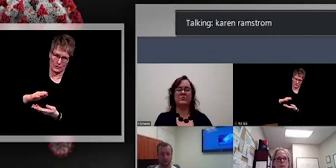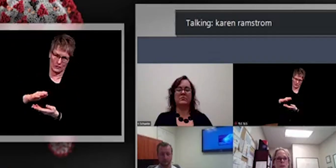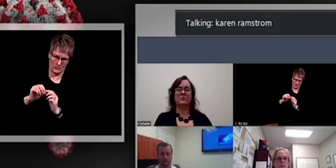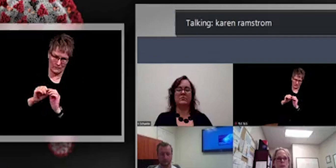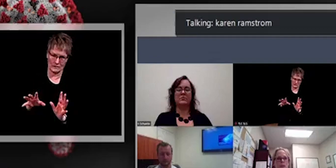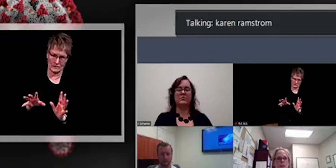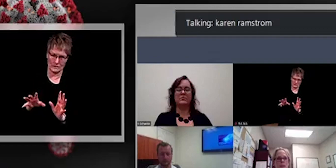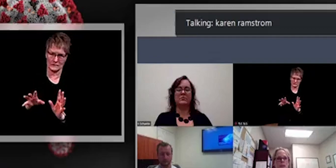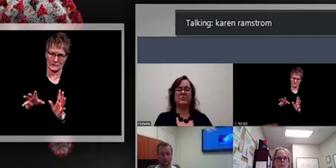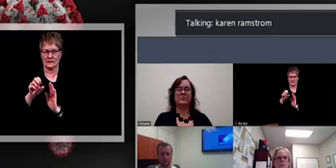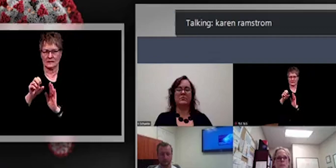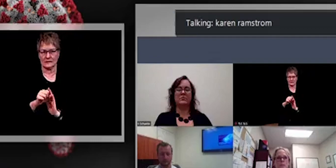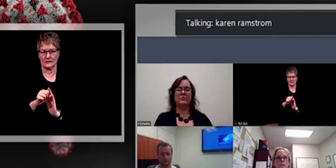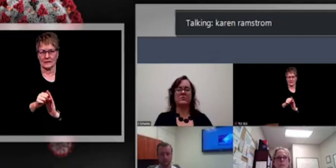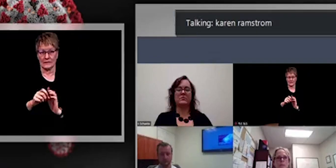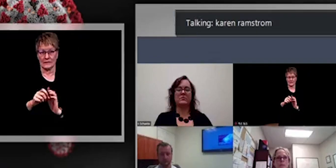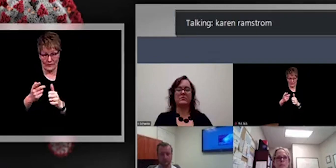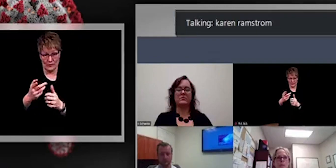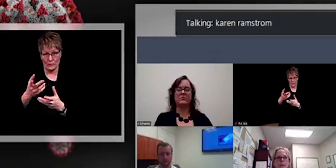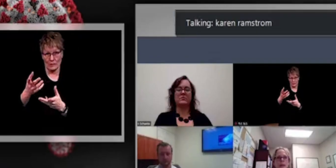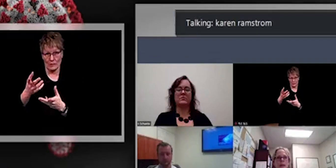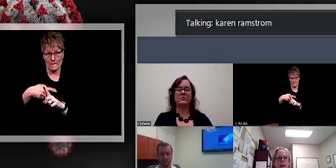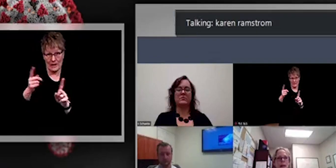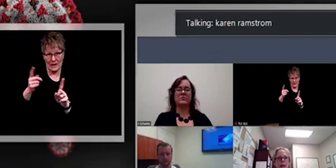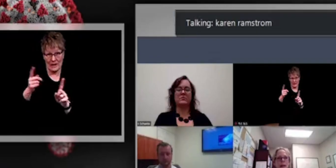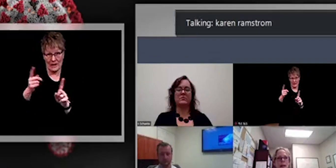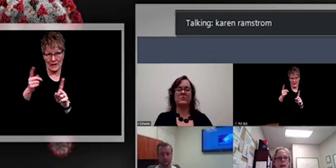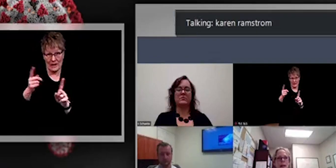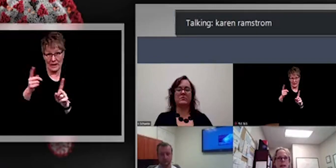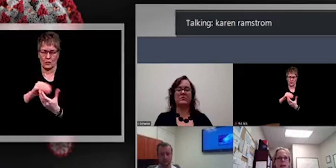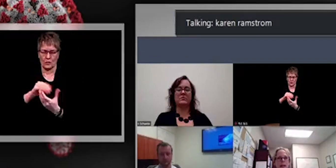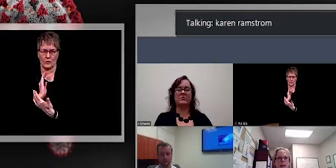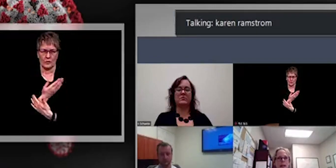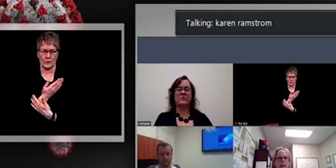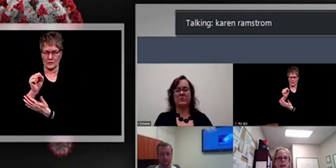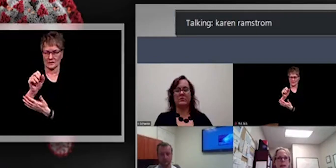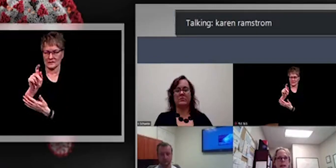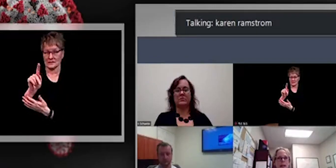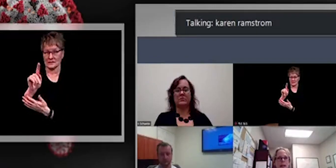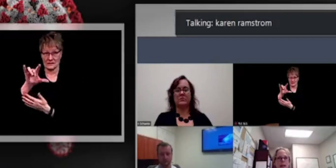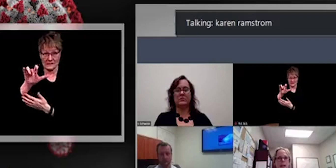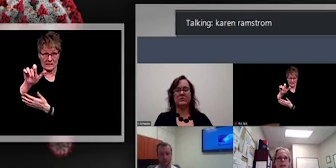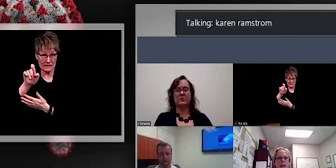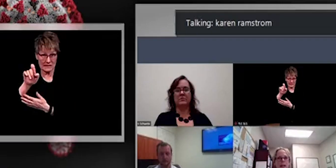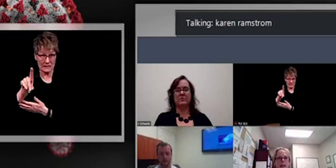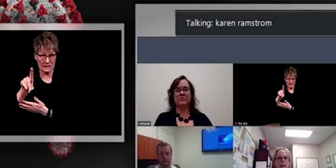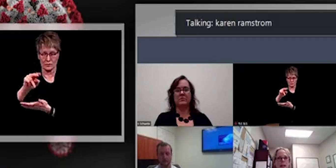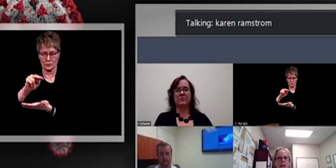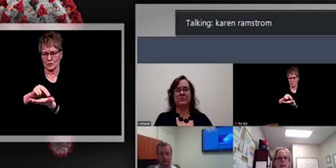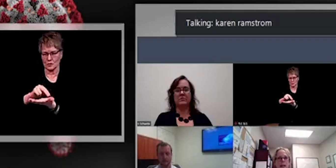to our skilled nursing facilities, so, um, so it might be a little bit, um,